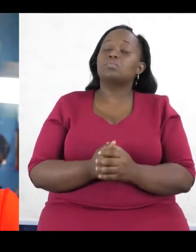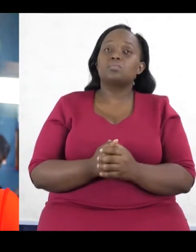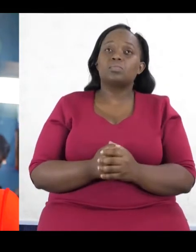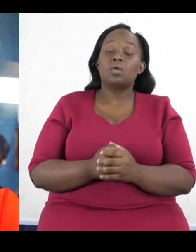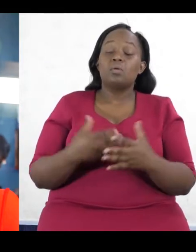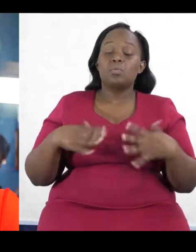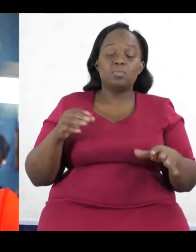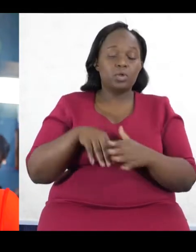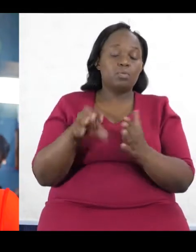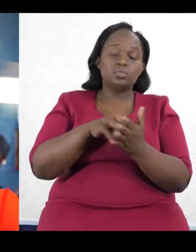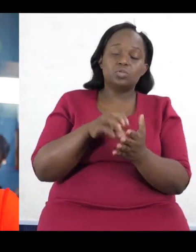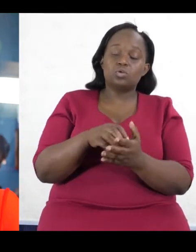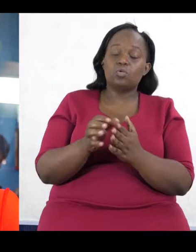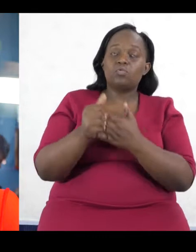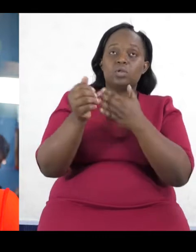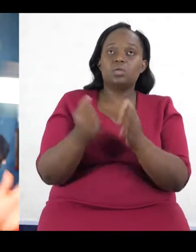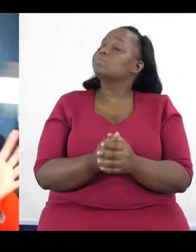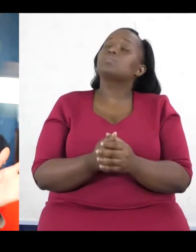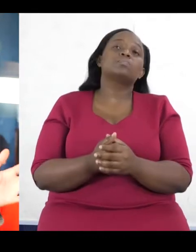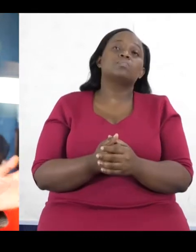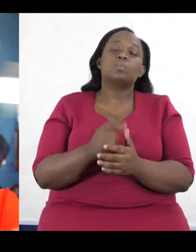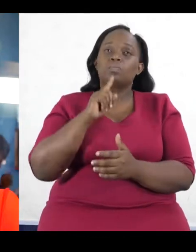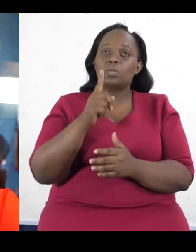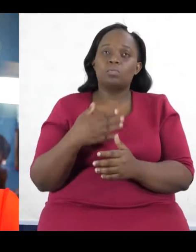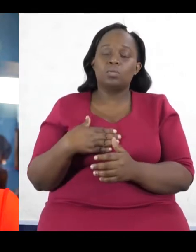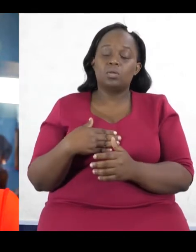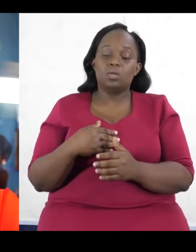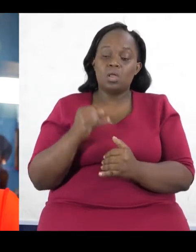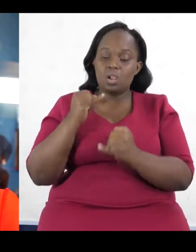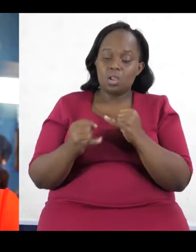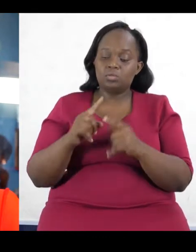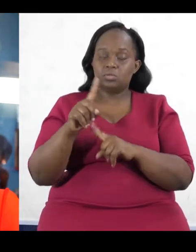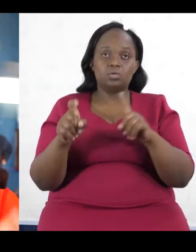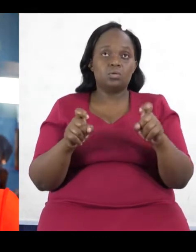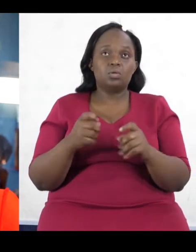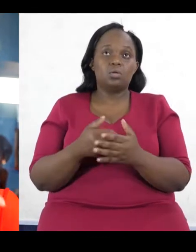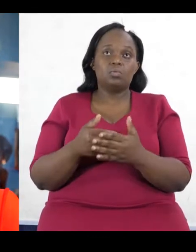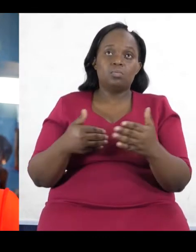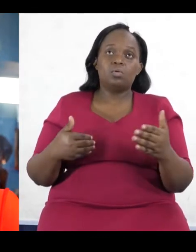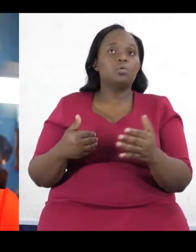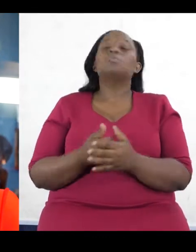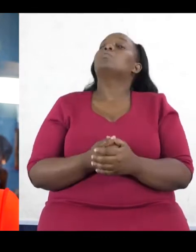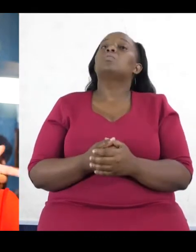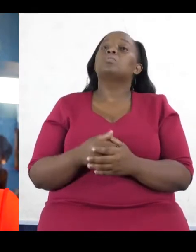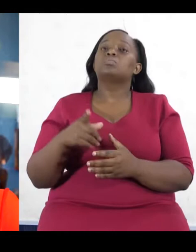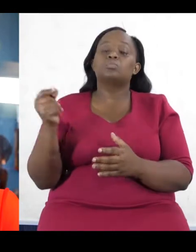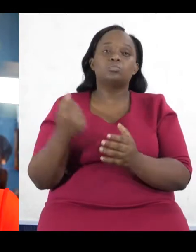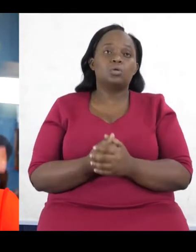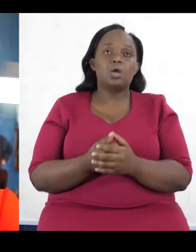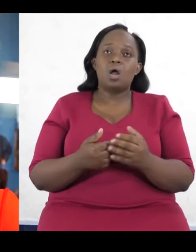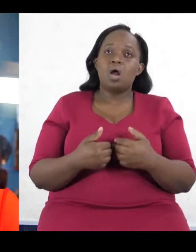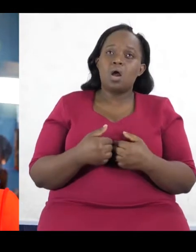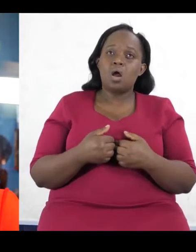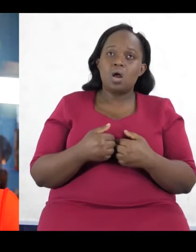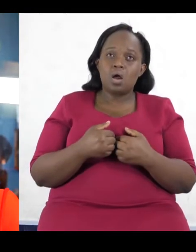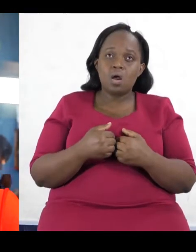So just on to my last question before we get your parting shots, is there's been this constant criticism that young people go in and